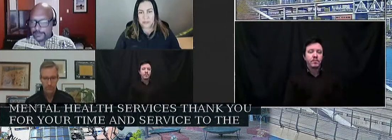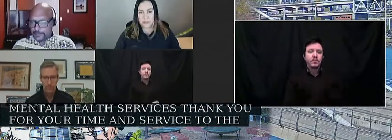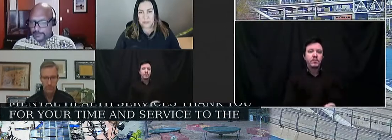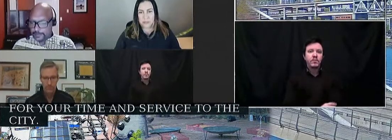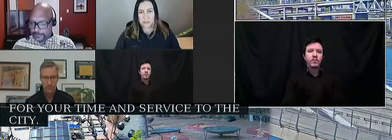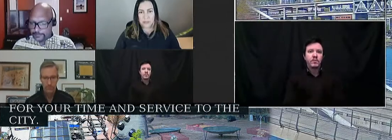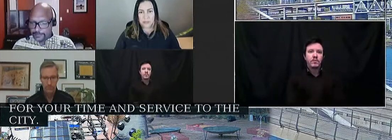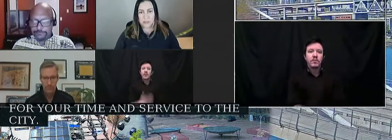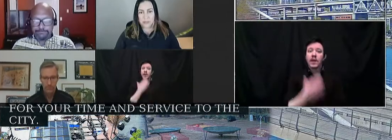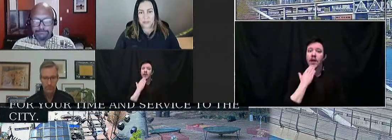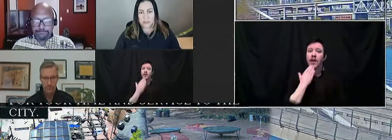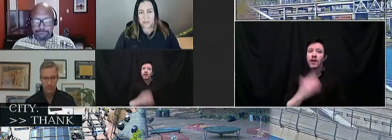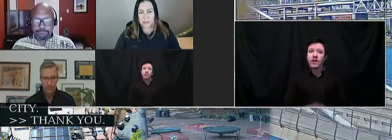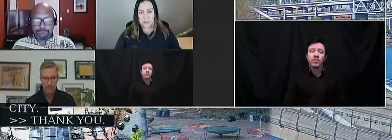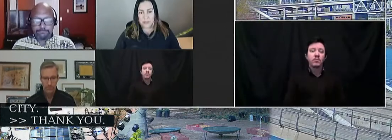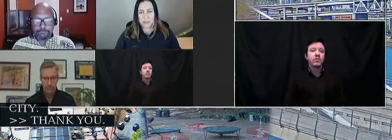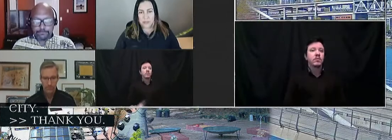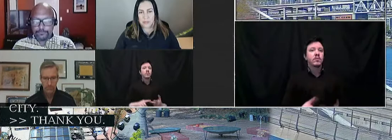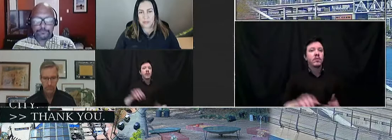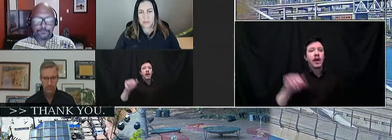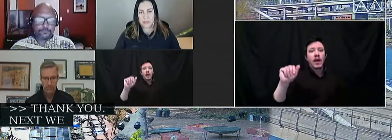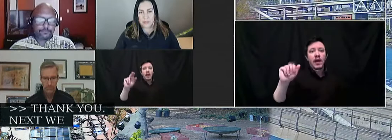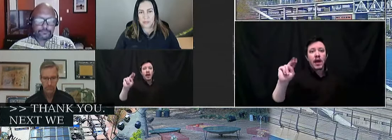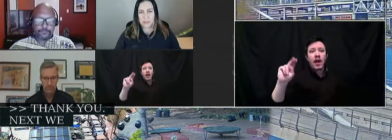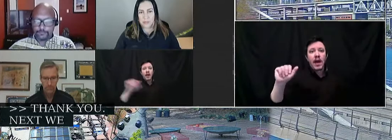Thank you. Next, we have Anna.